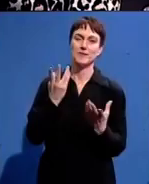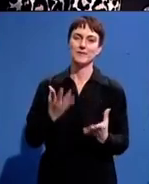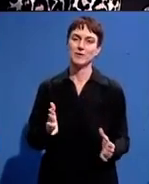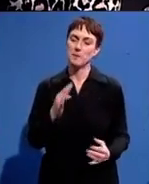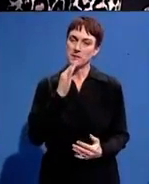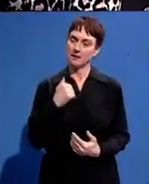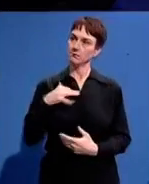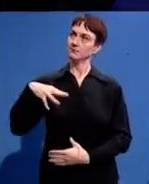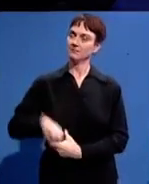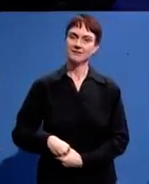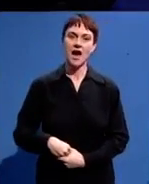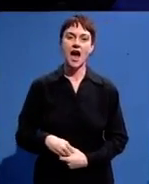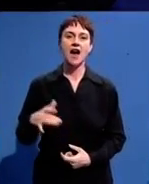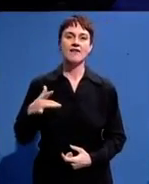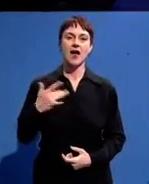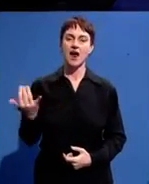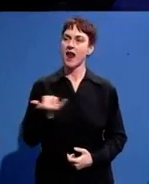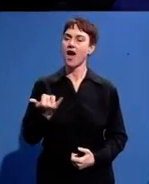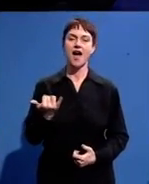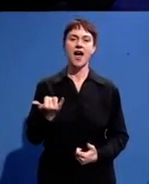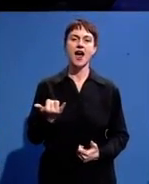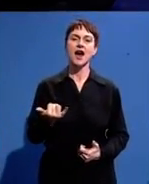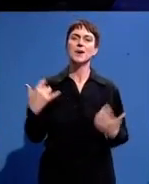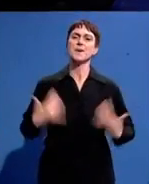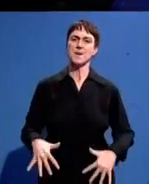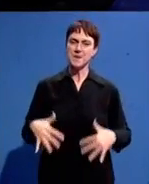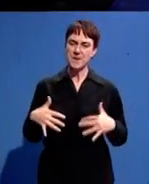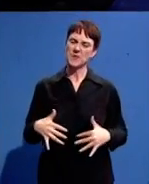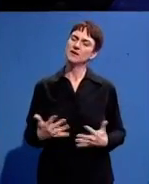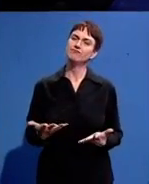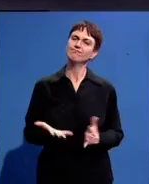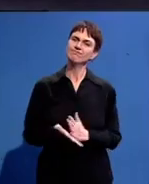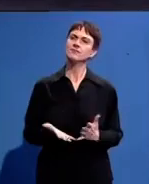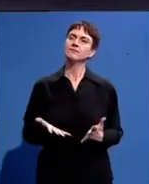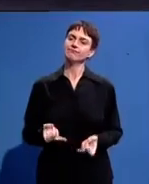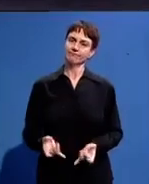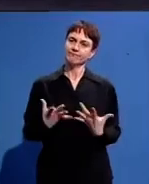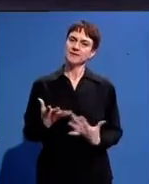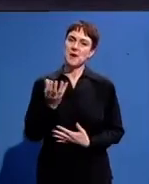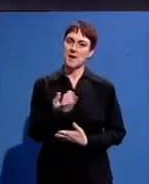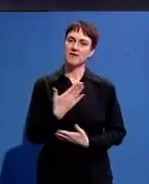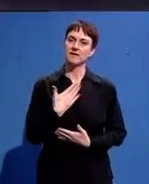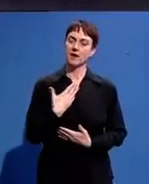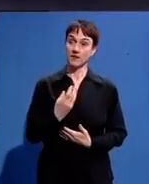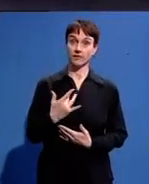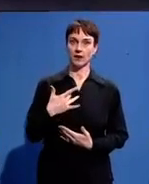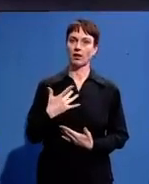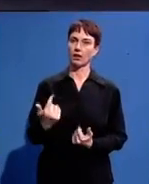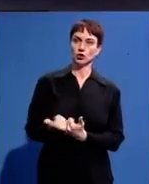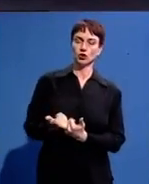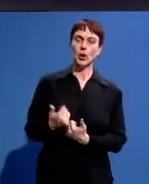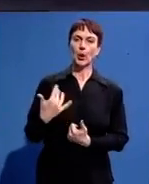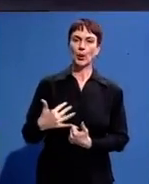really stepping on giant shoes and you have no choice but to feel honored to feel challenged I feel inspired